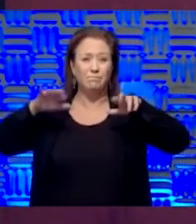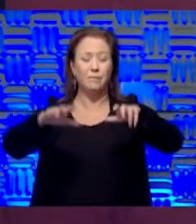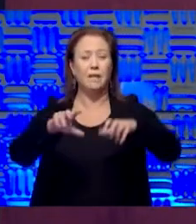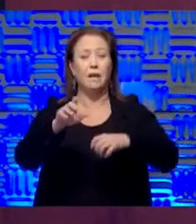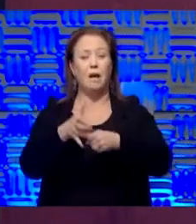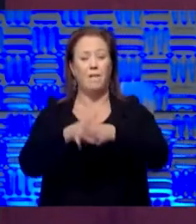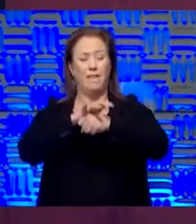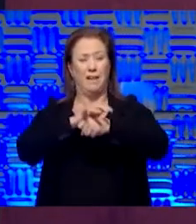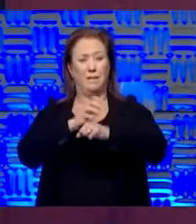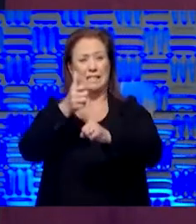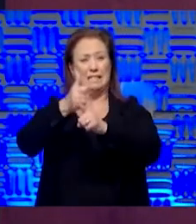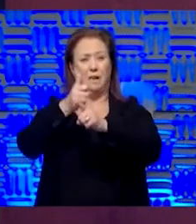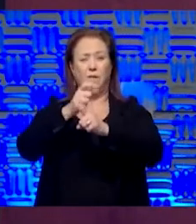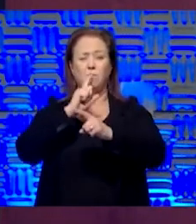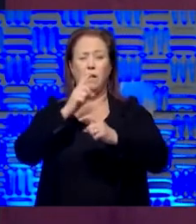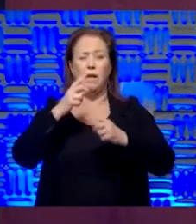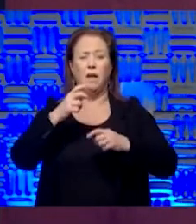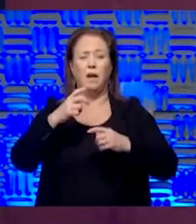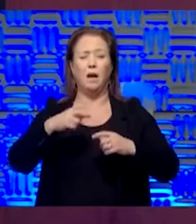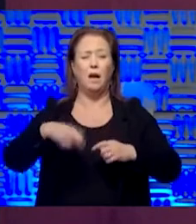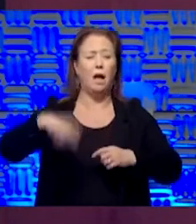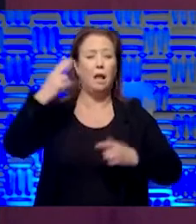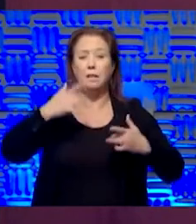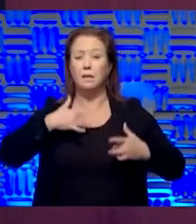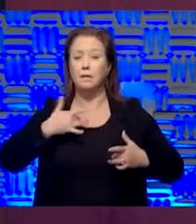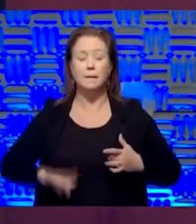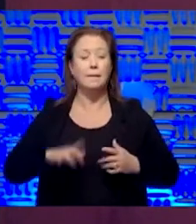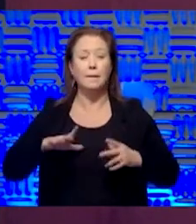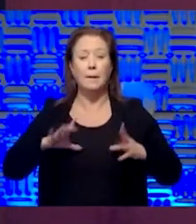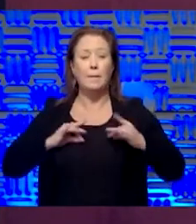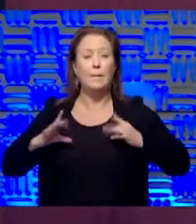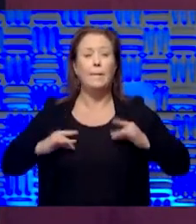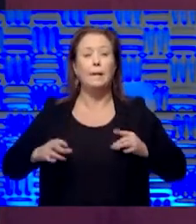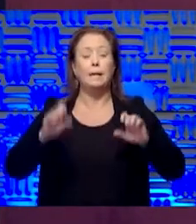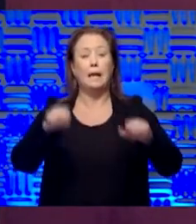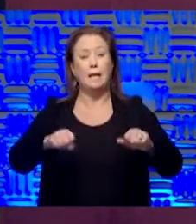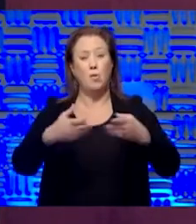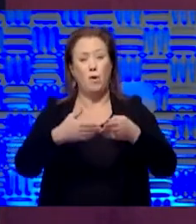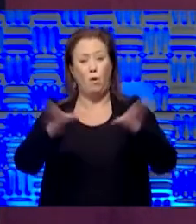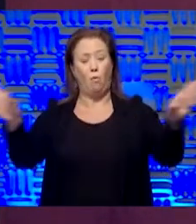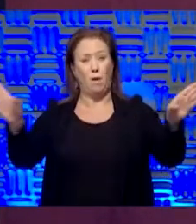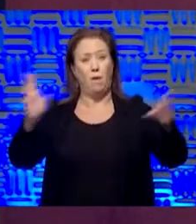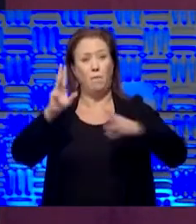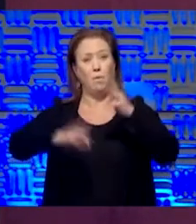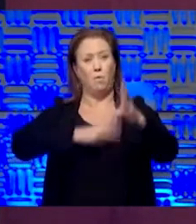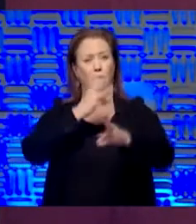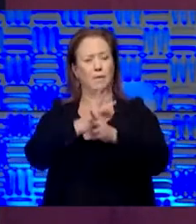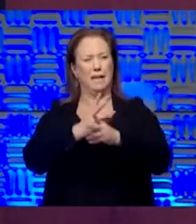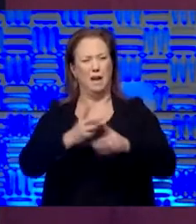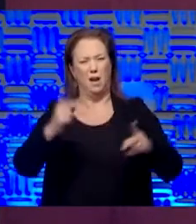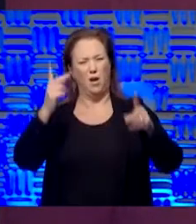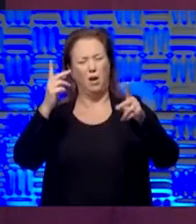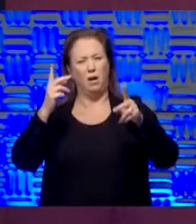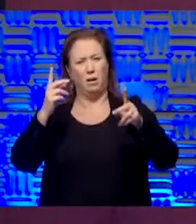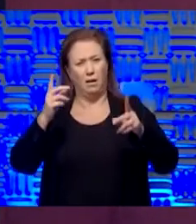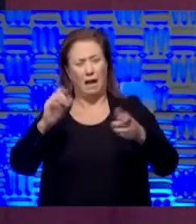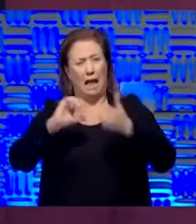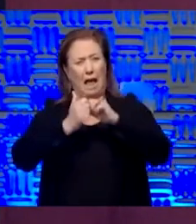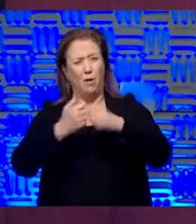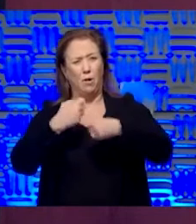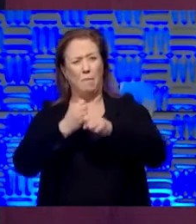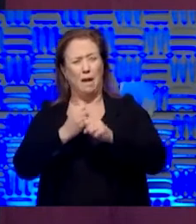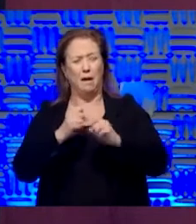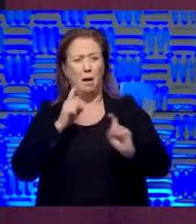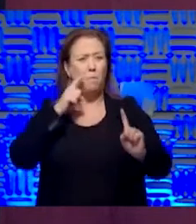virus, it's highly contagious and respirable and you, you want to open up society. Is there a worse way to make your point than to make